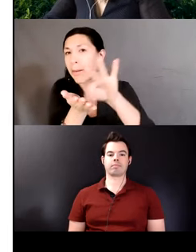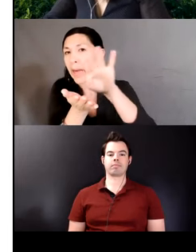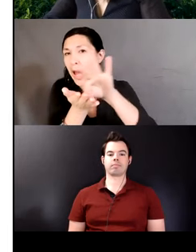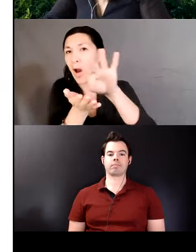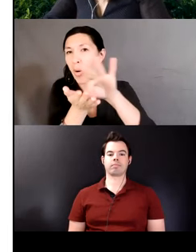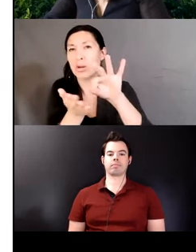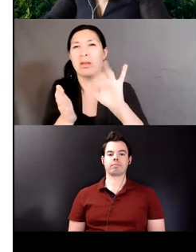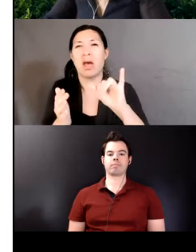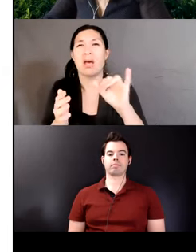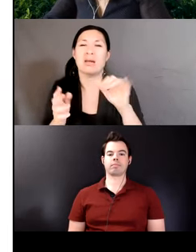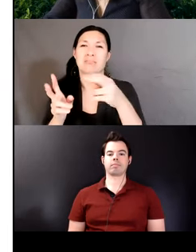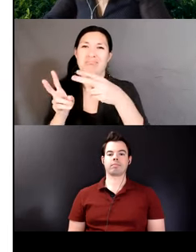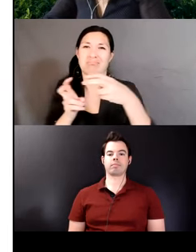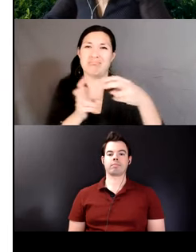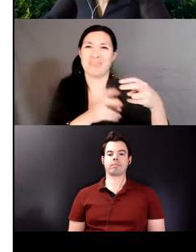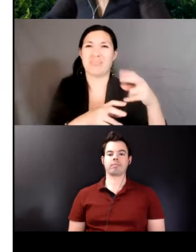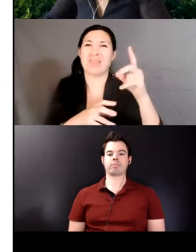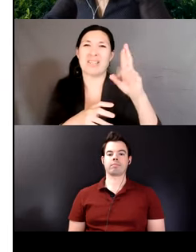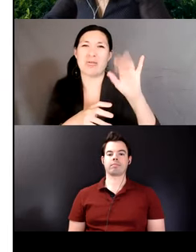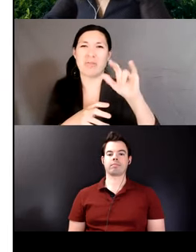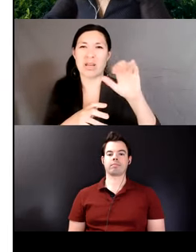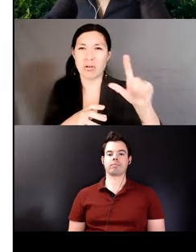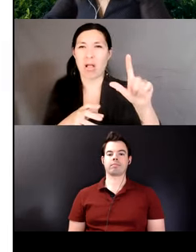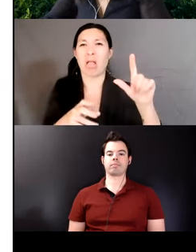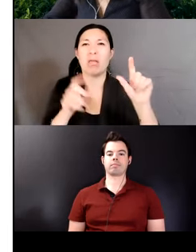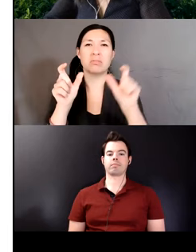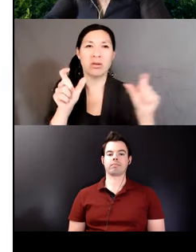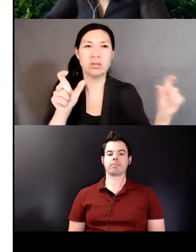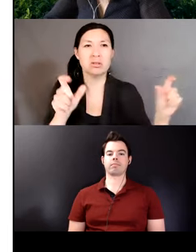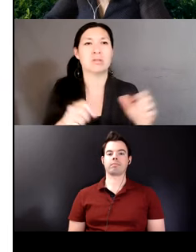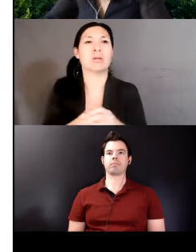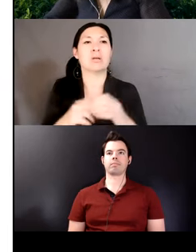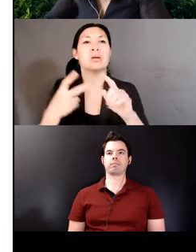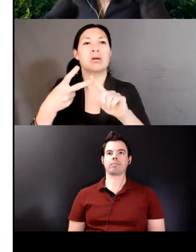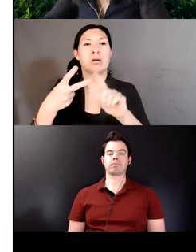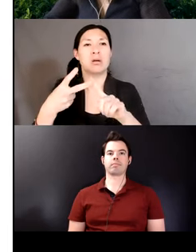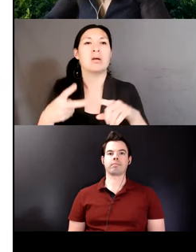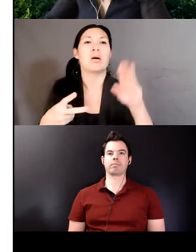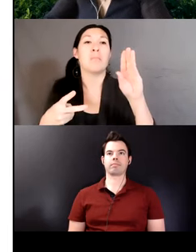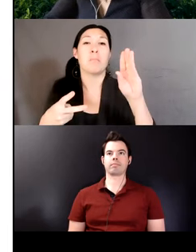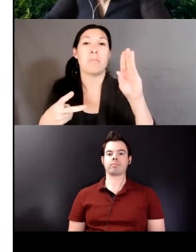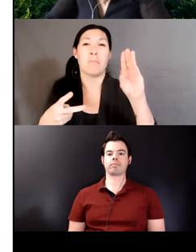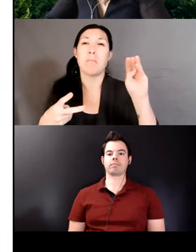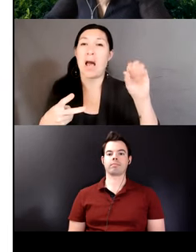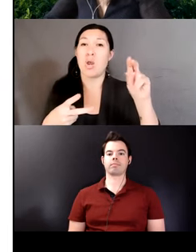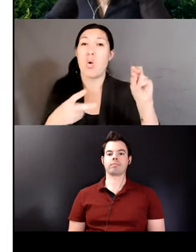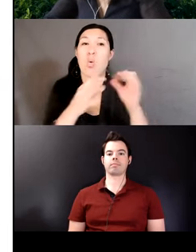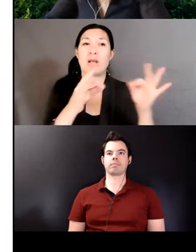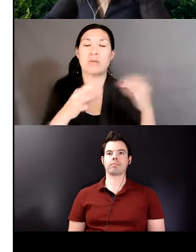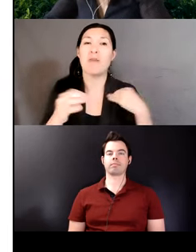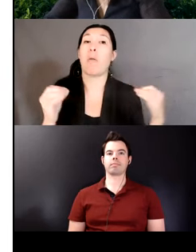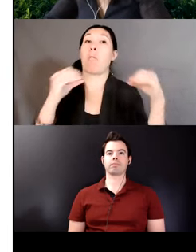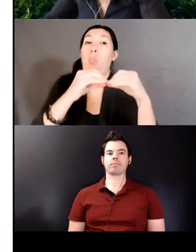Monolinguals exhibit more derivational verb morphology in their verbs, whereas bilinguals have a small